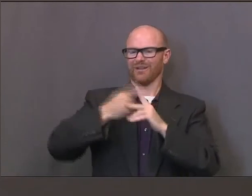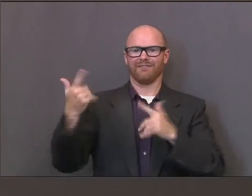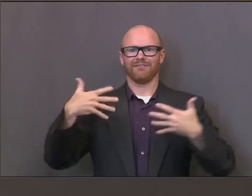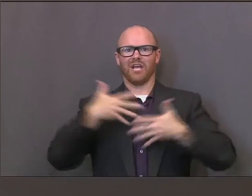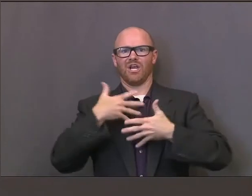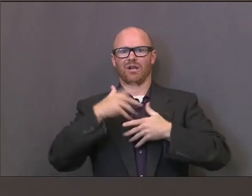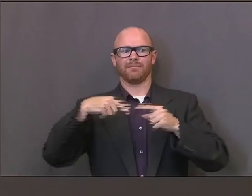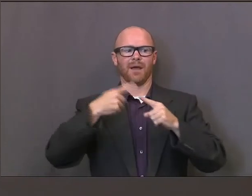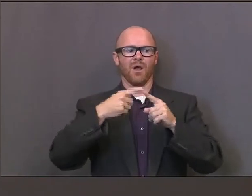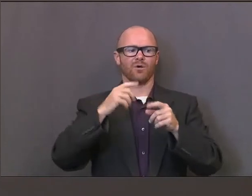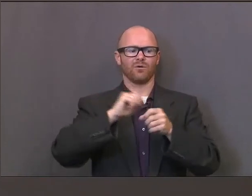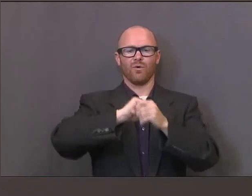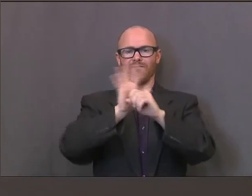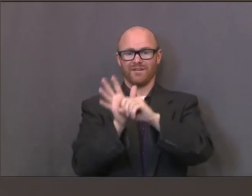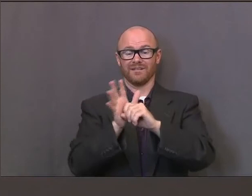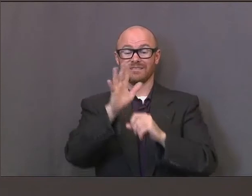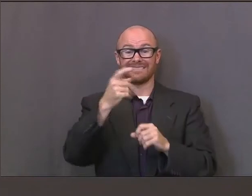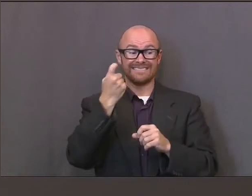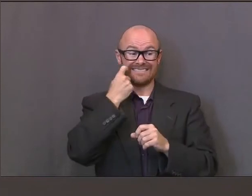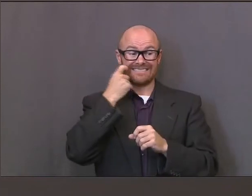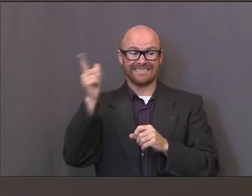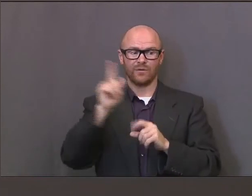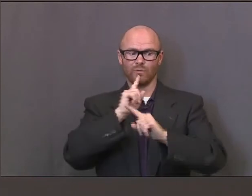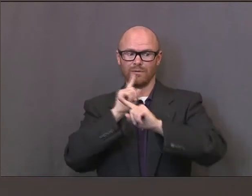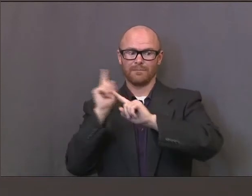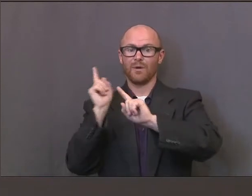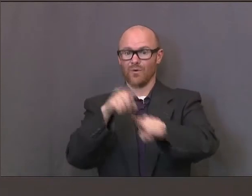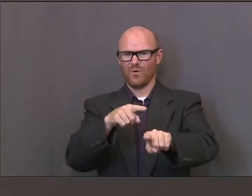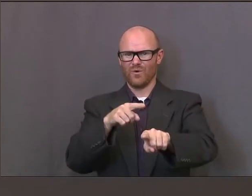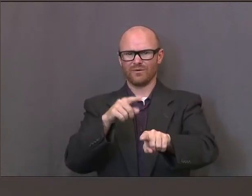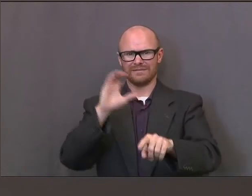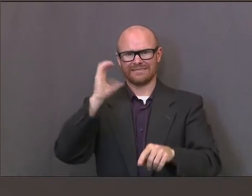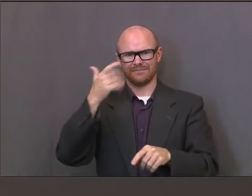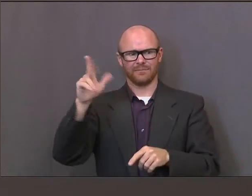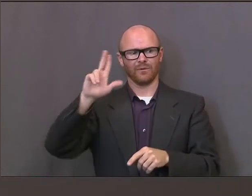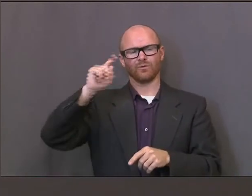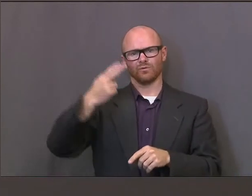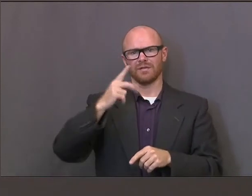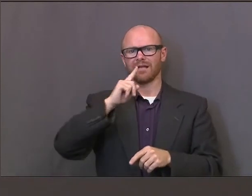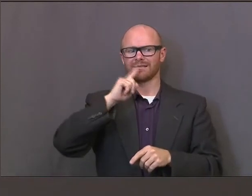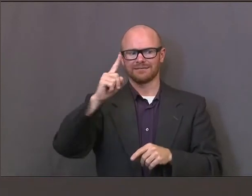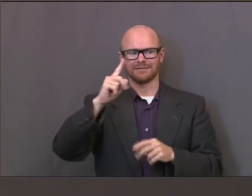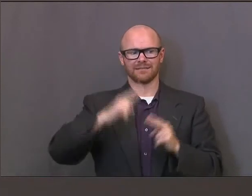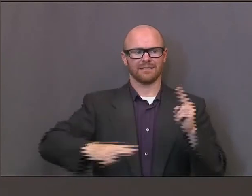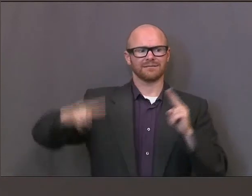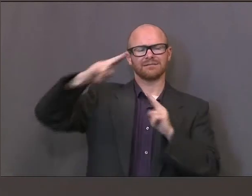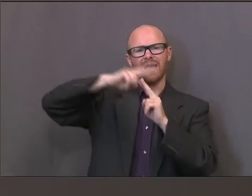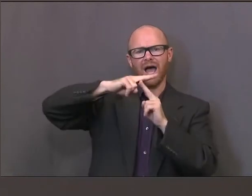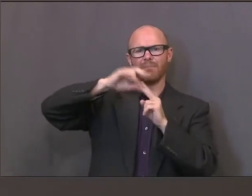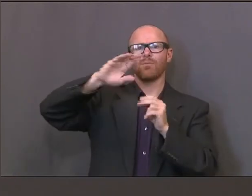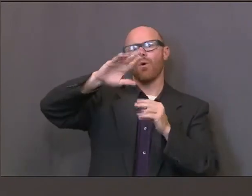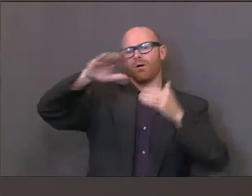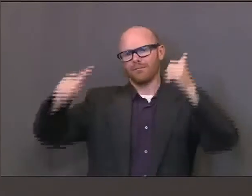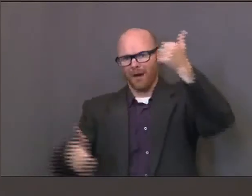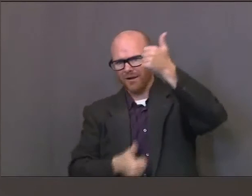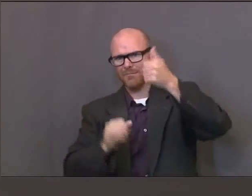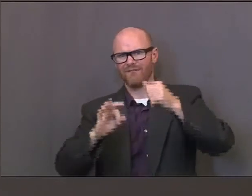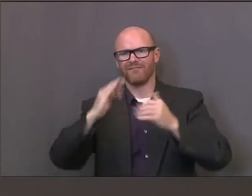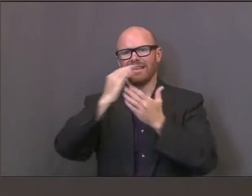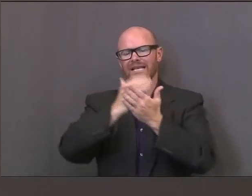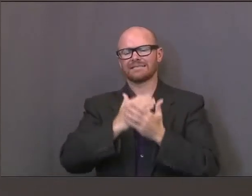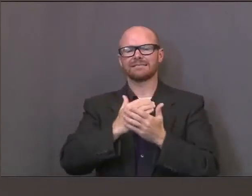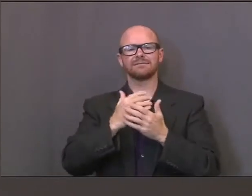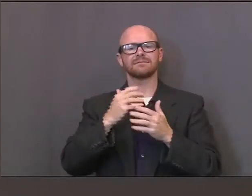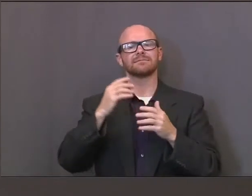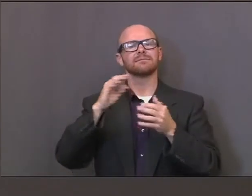particularly with that report that came out today that put Utah at the top or bottom of the list, depending on how you look at it, in terms of